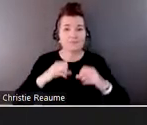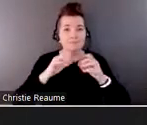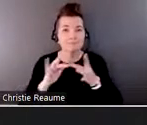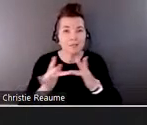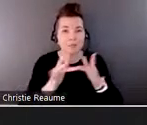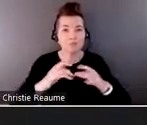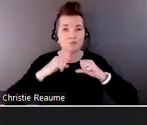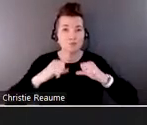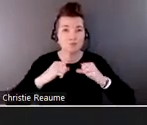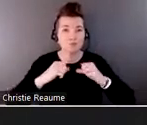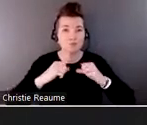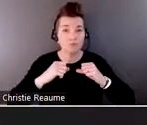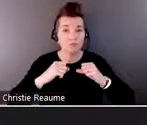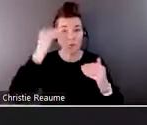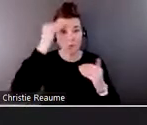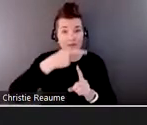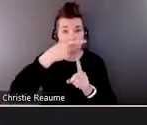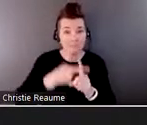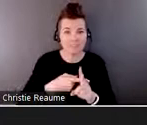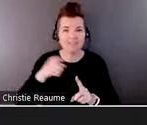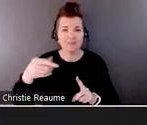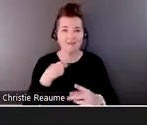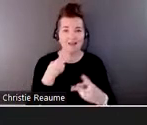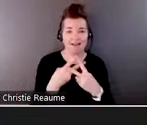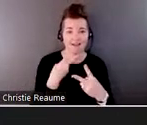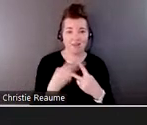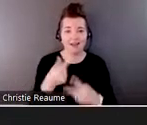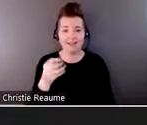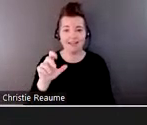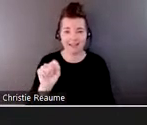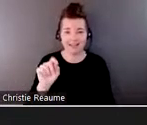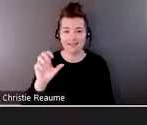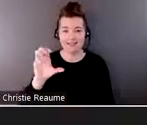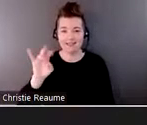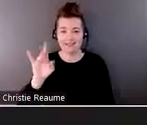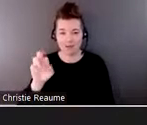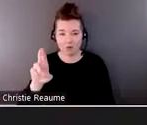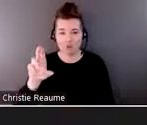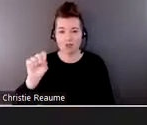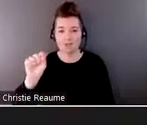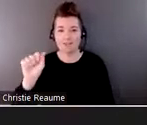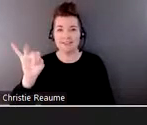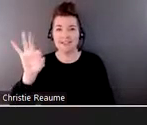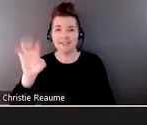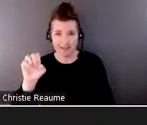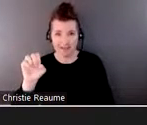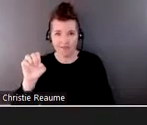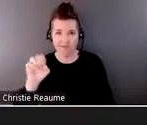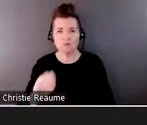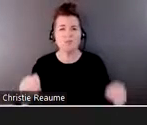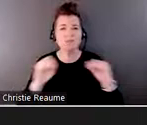around Get Cyber Safe, and there's lots more information and resources around that Cybersecurity Awareness Month.